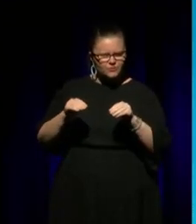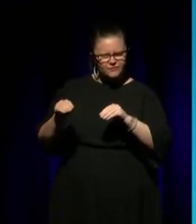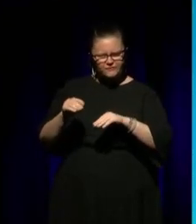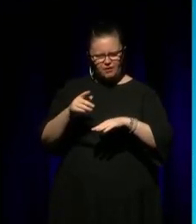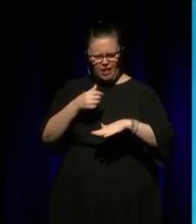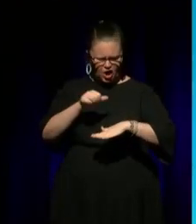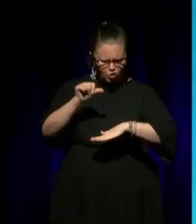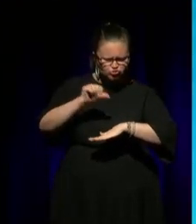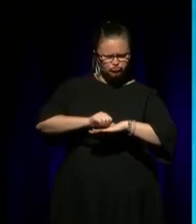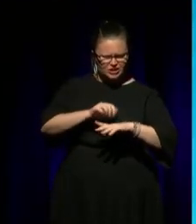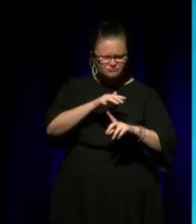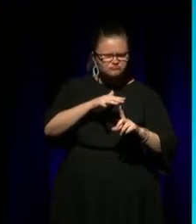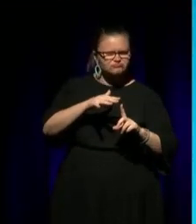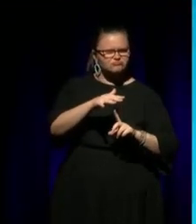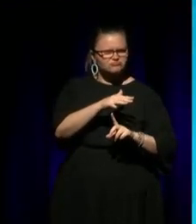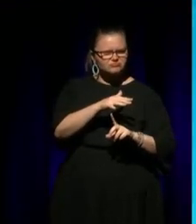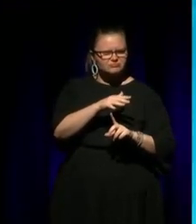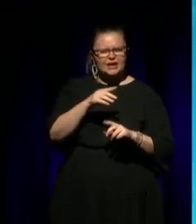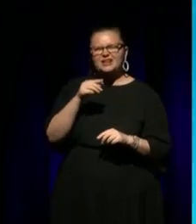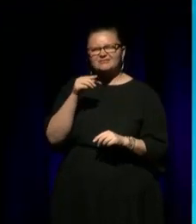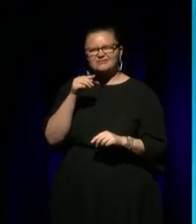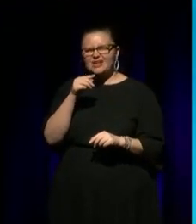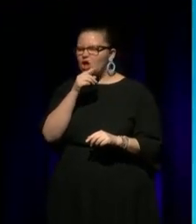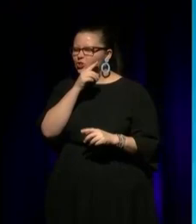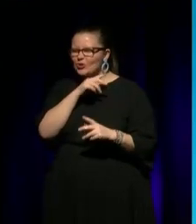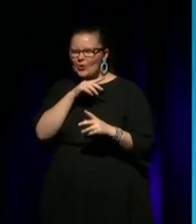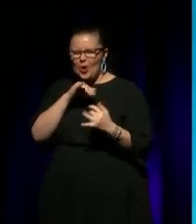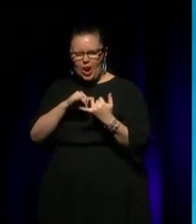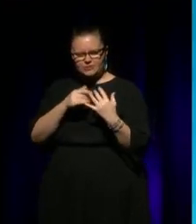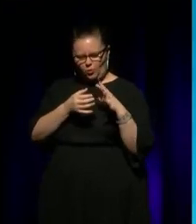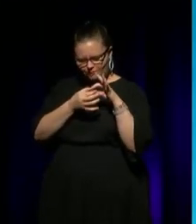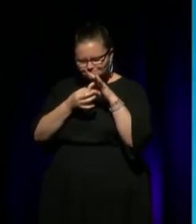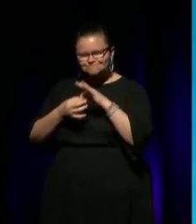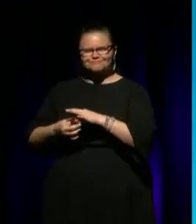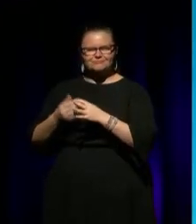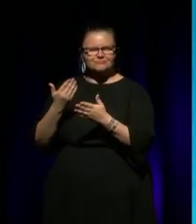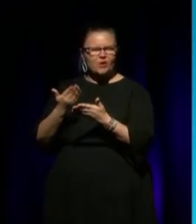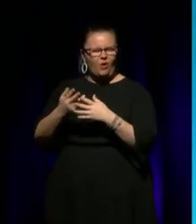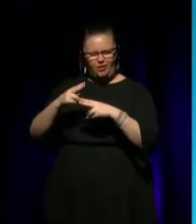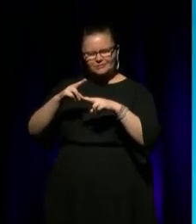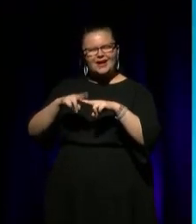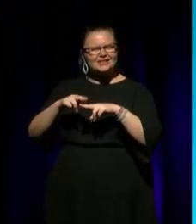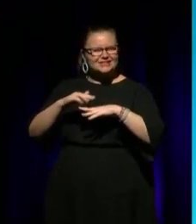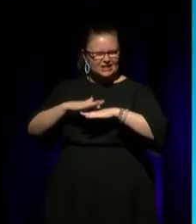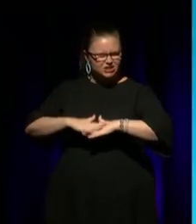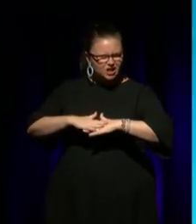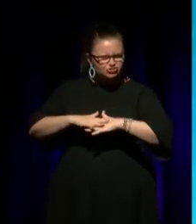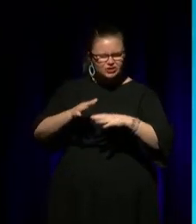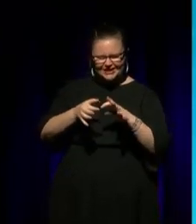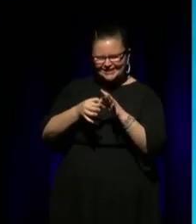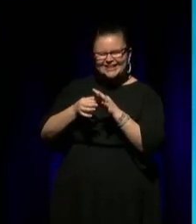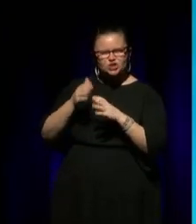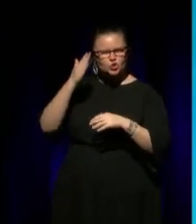and the girls were much more closer to being on country, of Dad's country and connection with Mum's country. So there